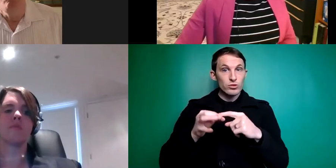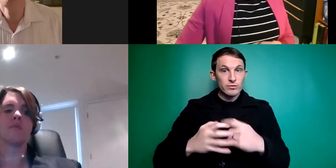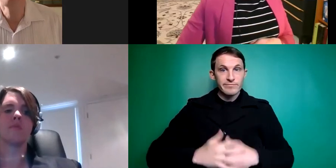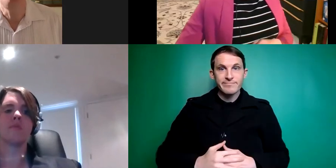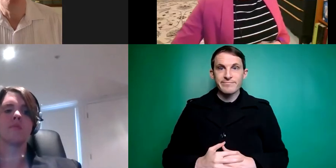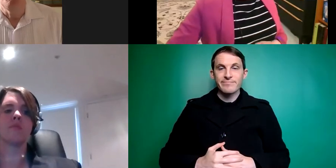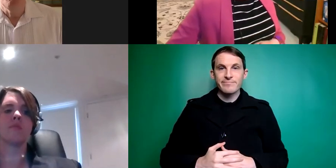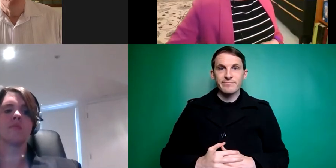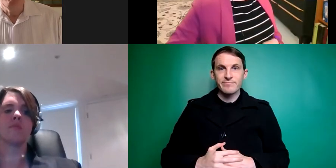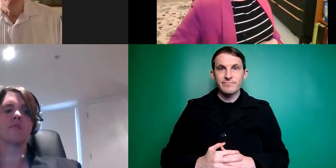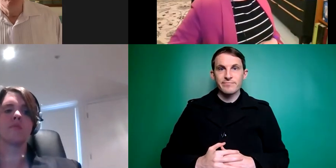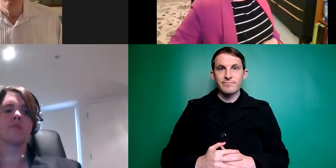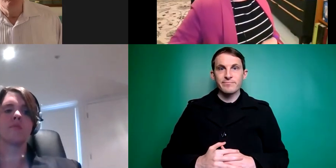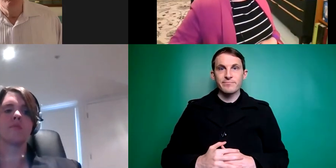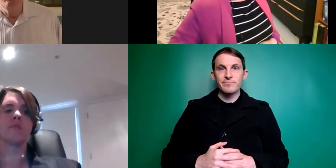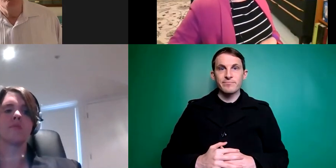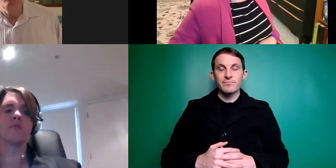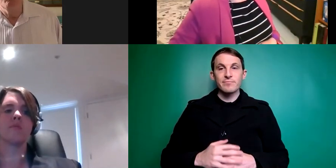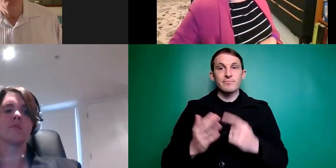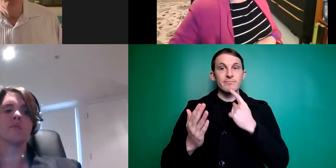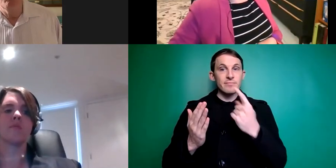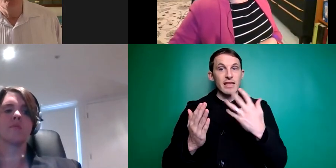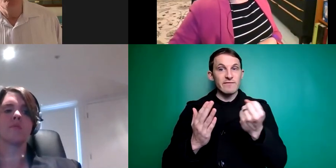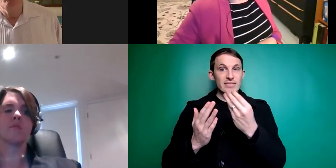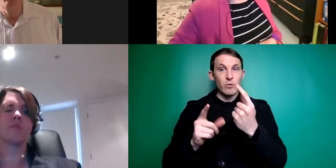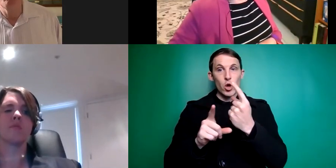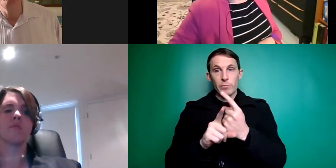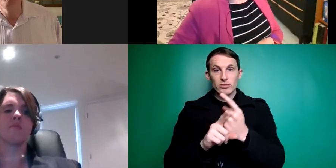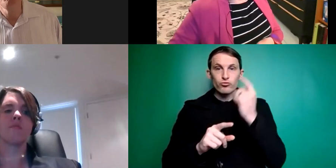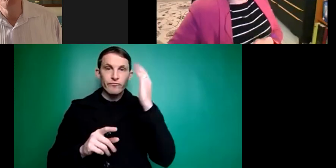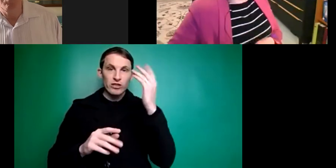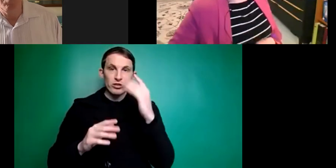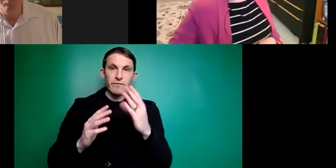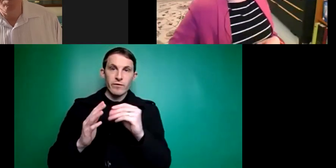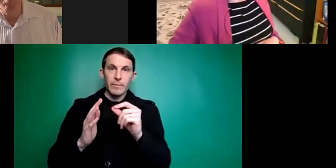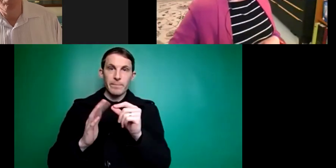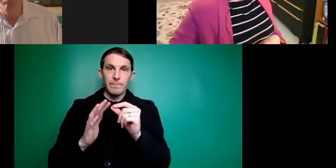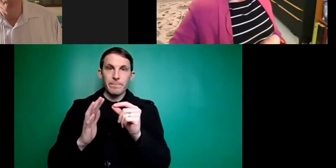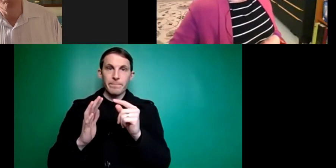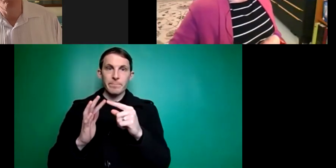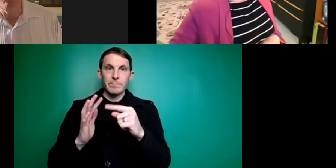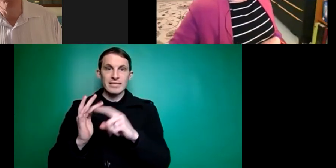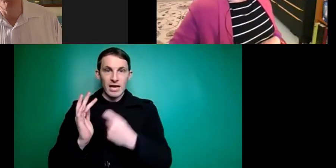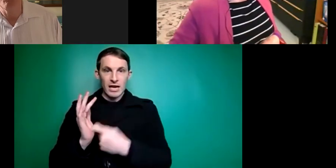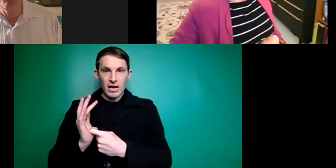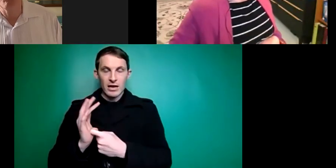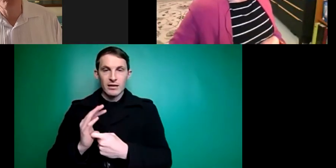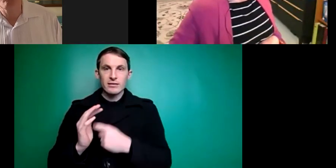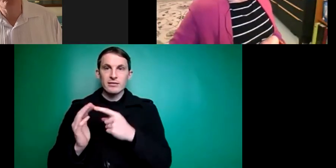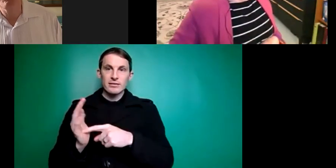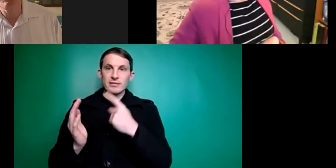uh there were just some comments and reflections there also from Peter that whether the